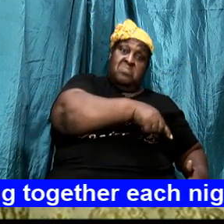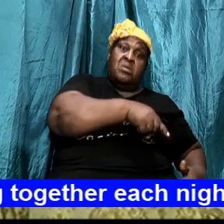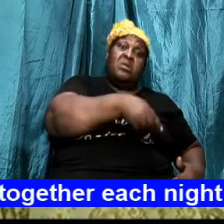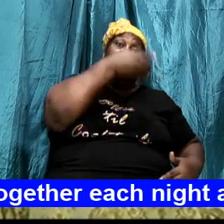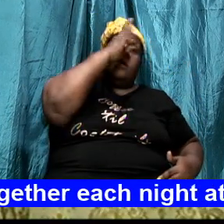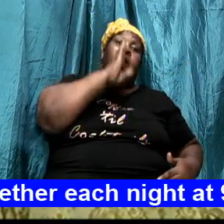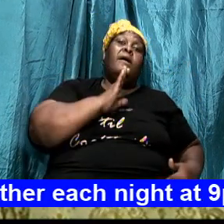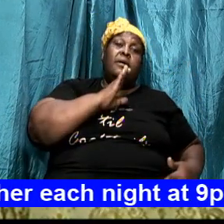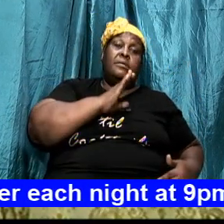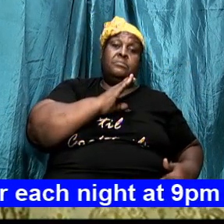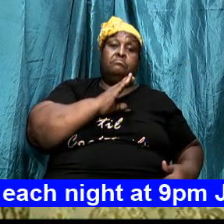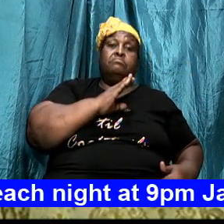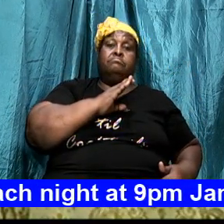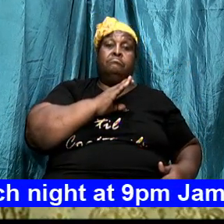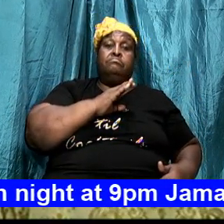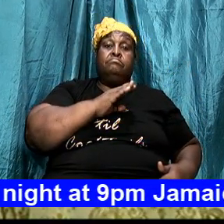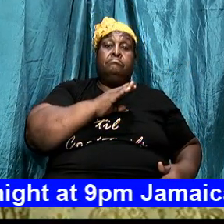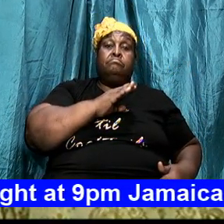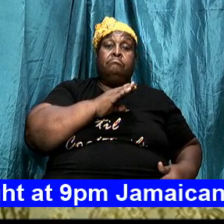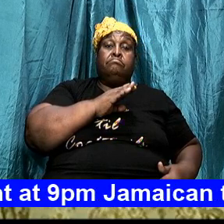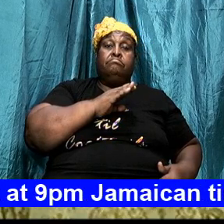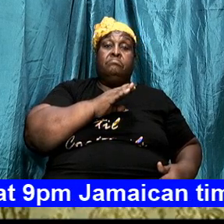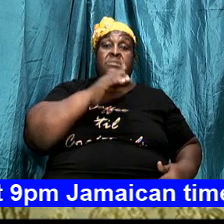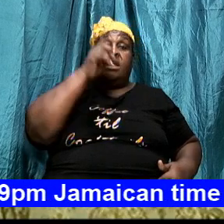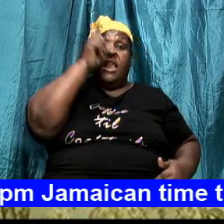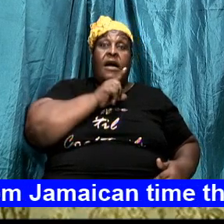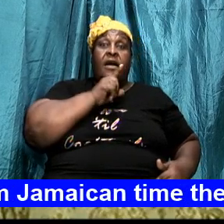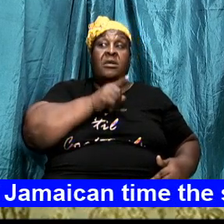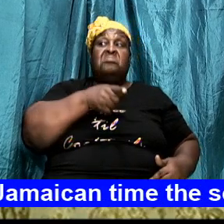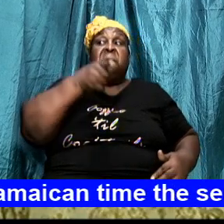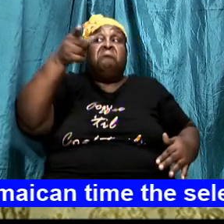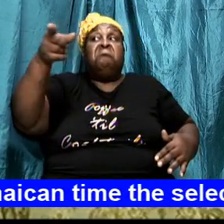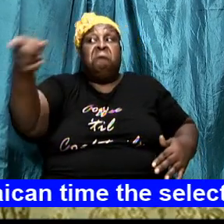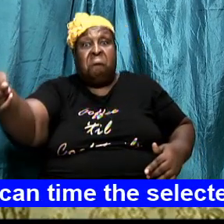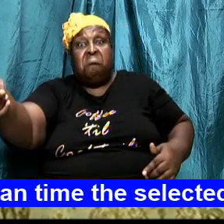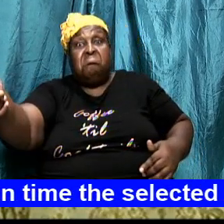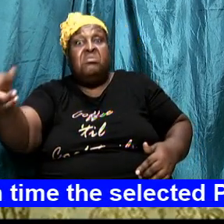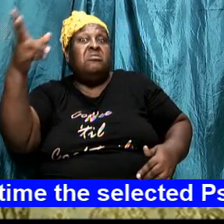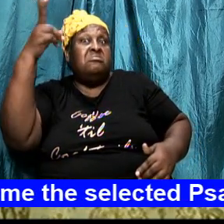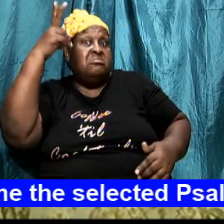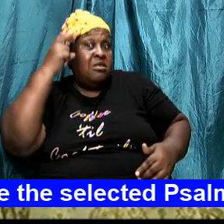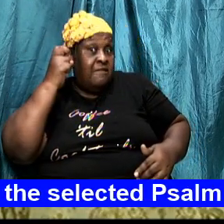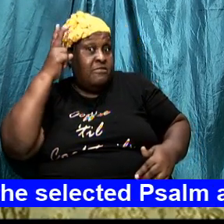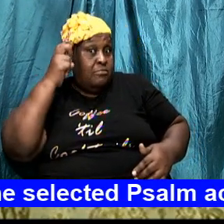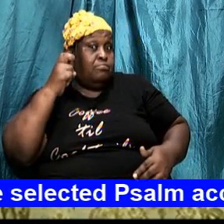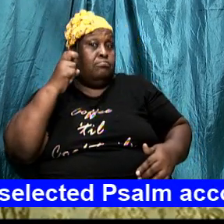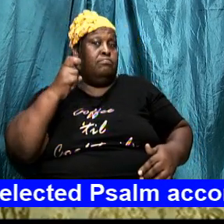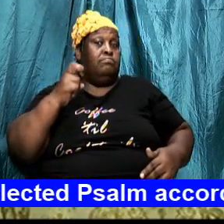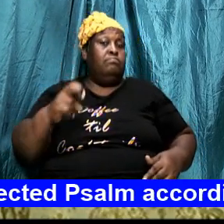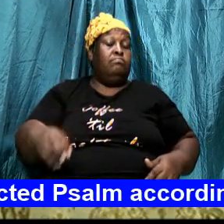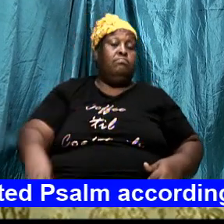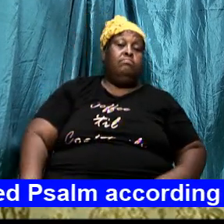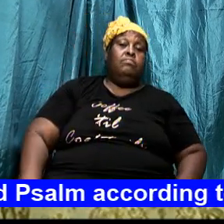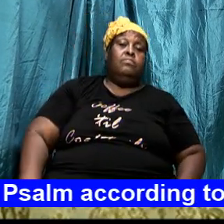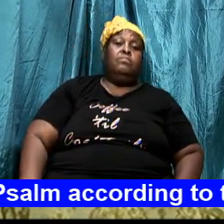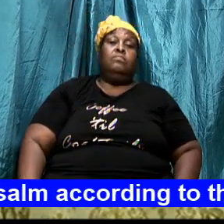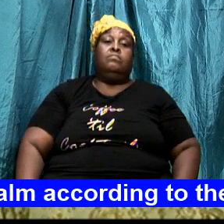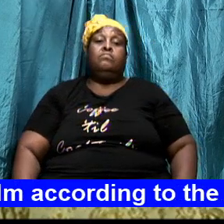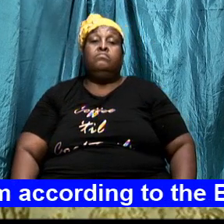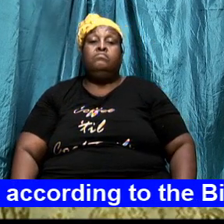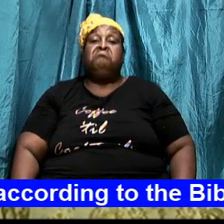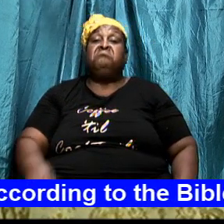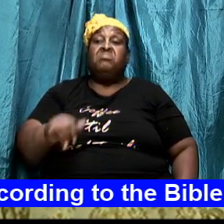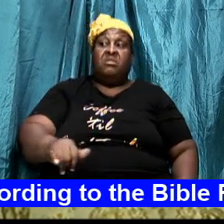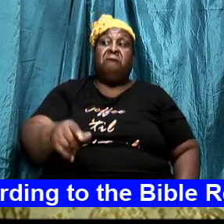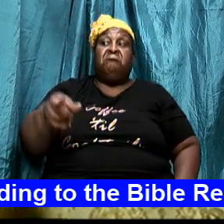on the other side spirit of lies on the other side and that